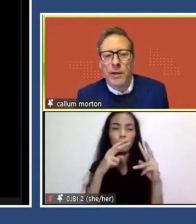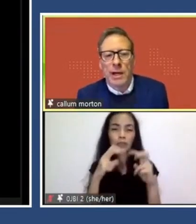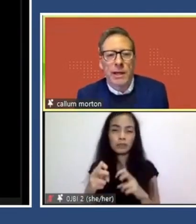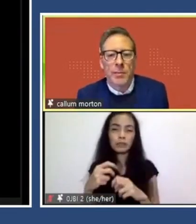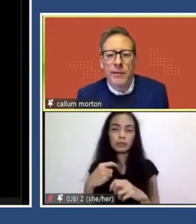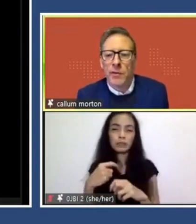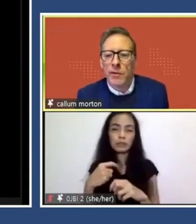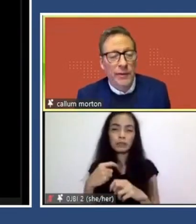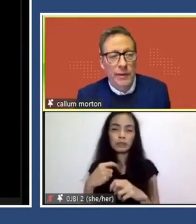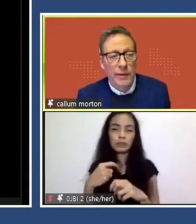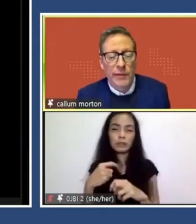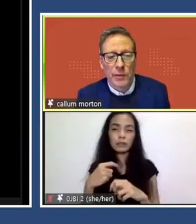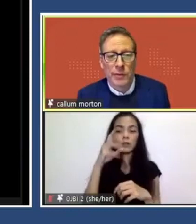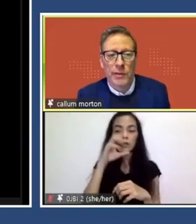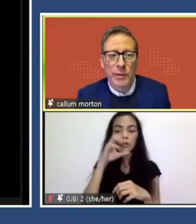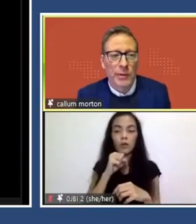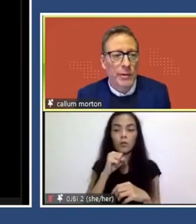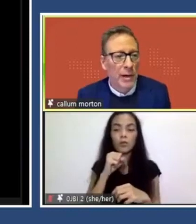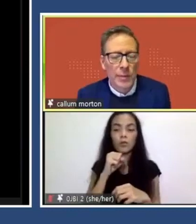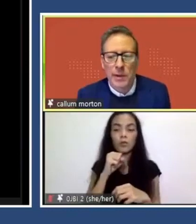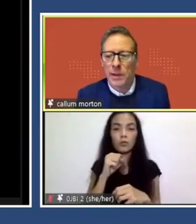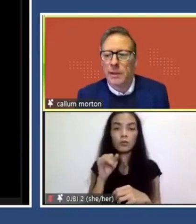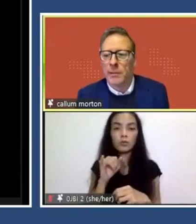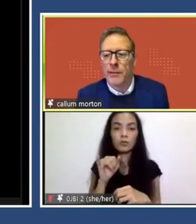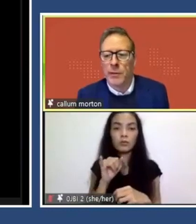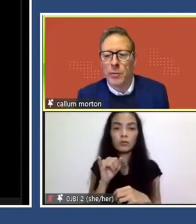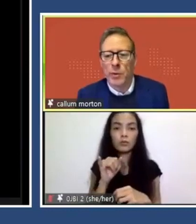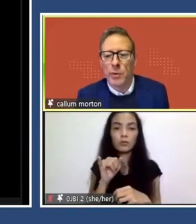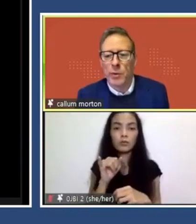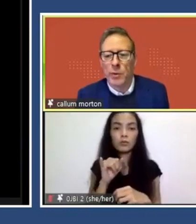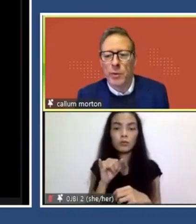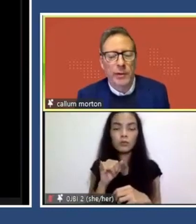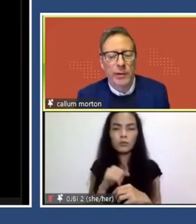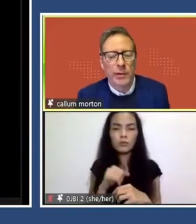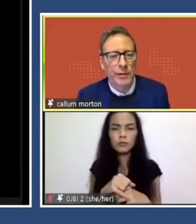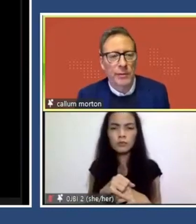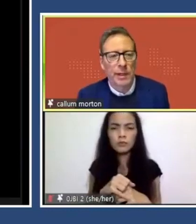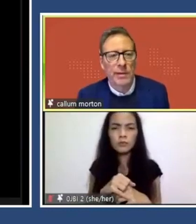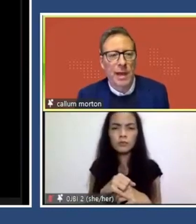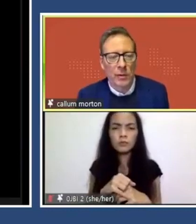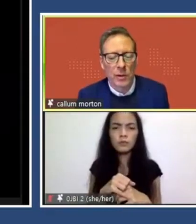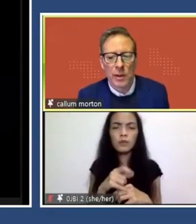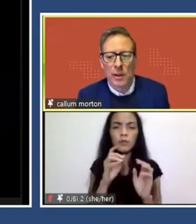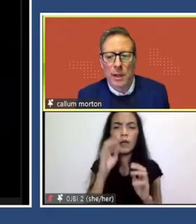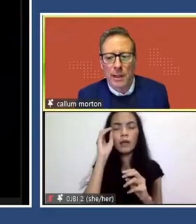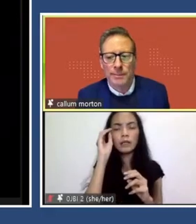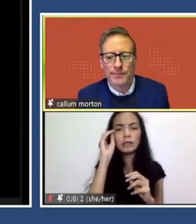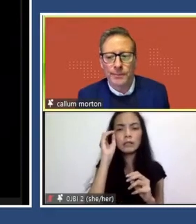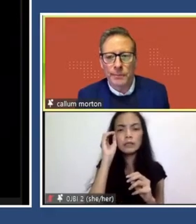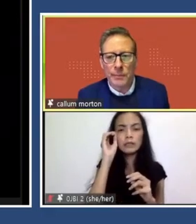You know, we know that art can be fugitive and difficult discipline to grasp, often willfully critical in its outlook